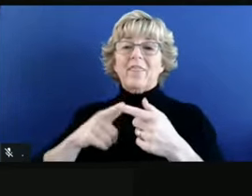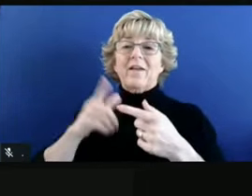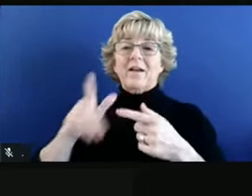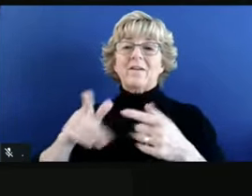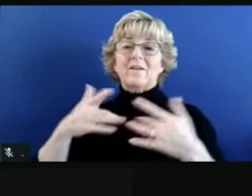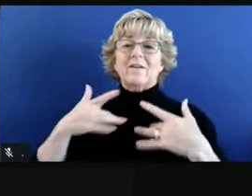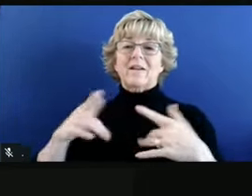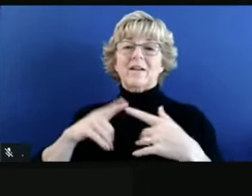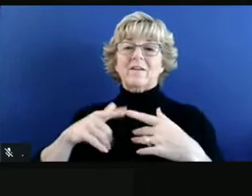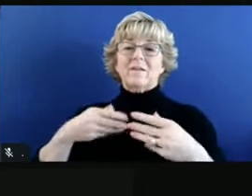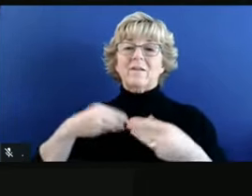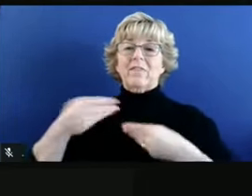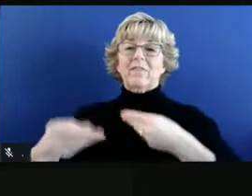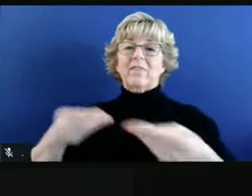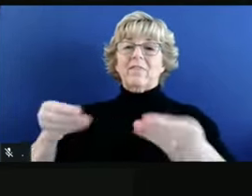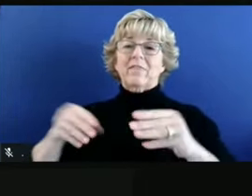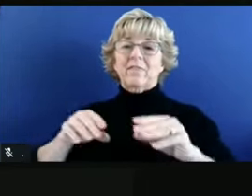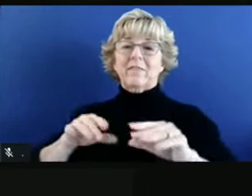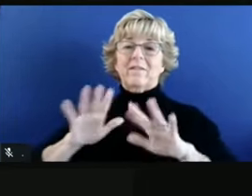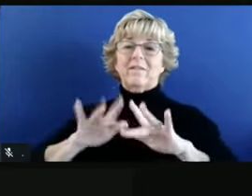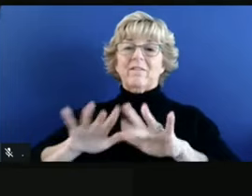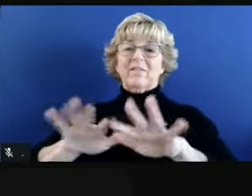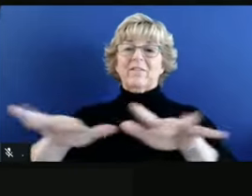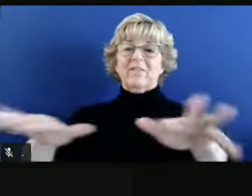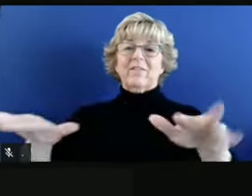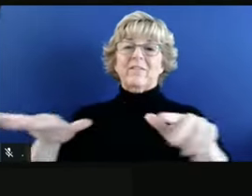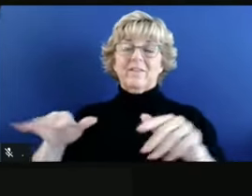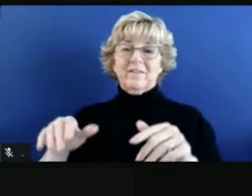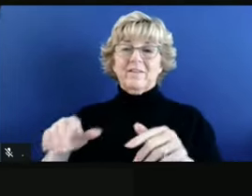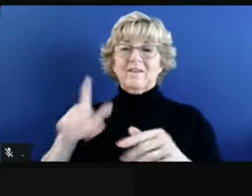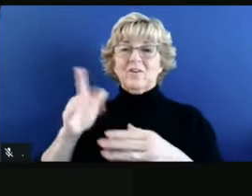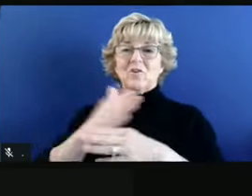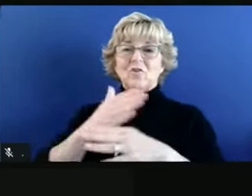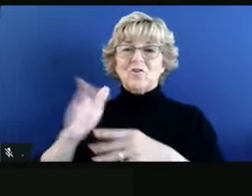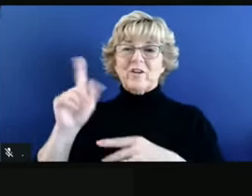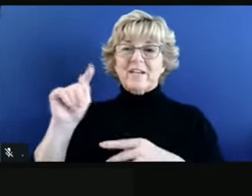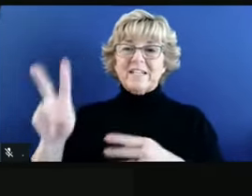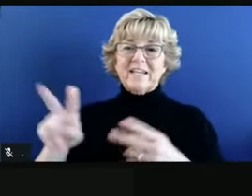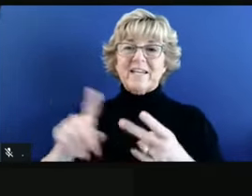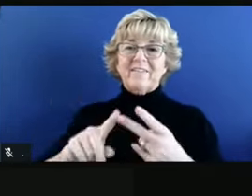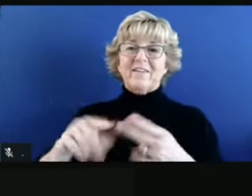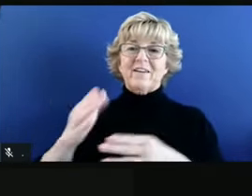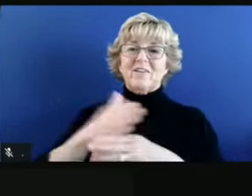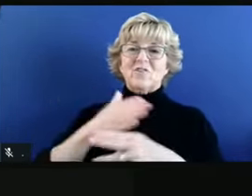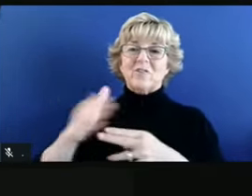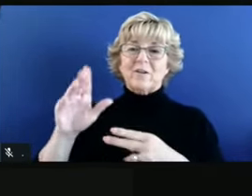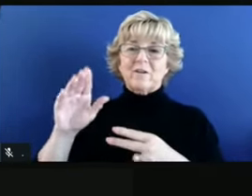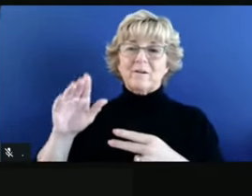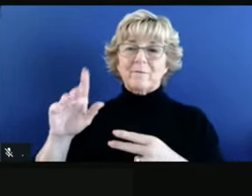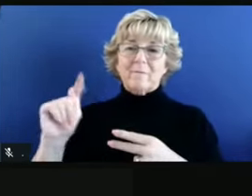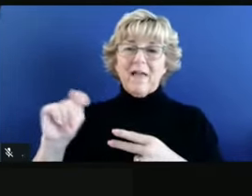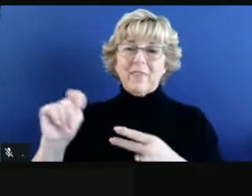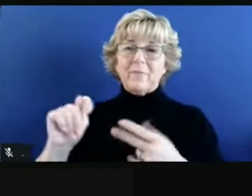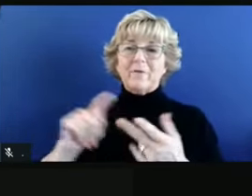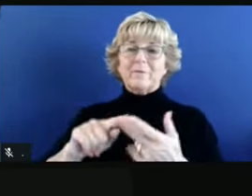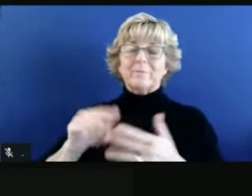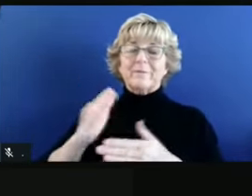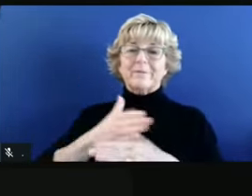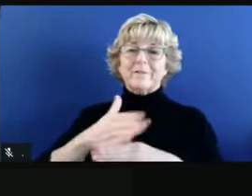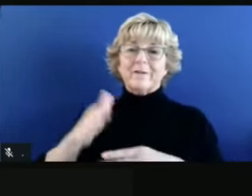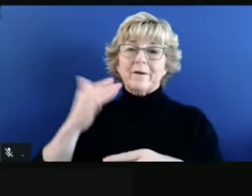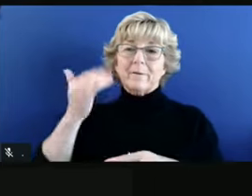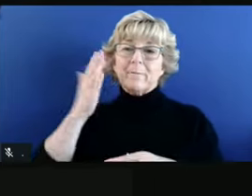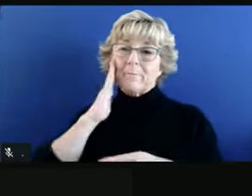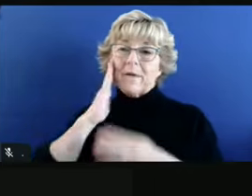share a dinner table with, share a television set with, share bathrooms and bedrooms with, those are the